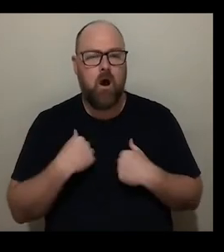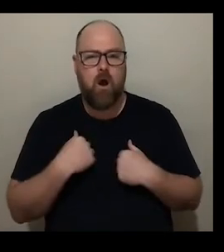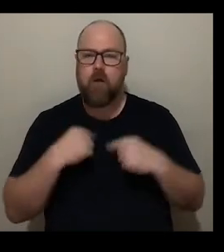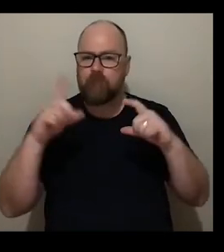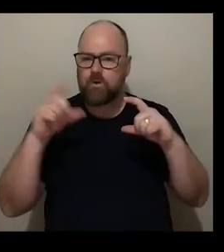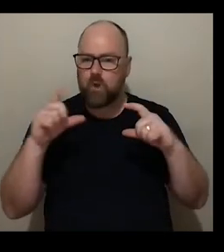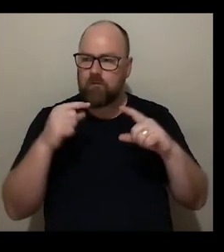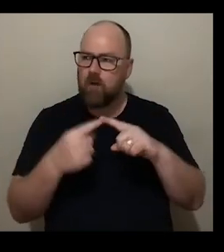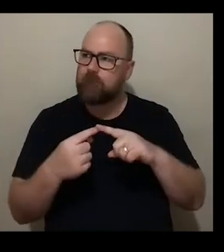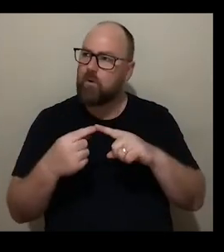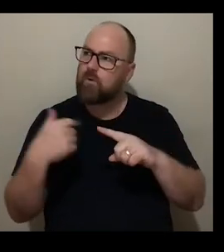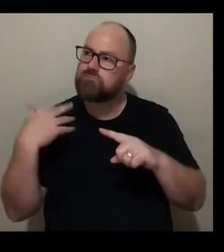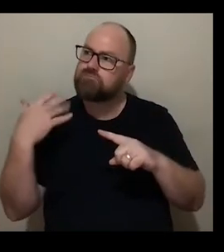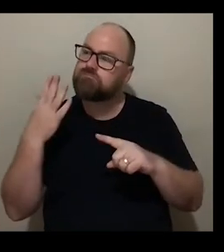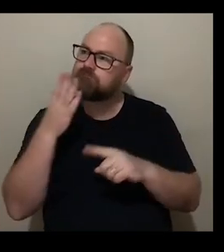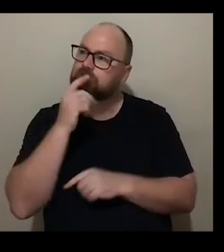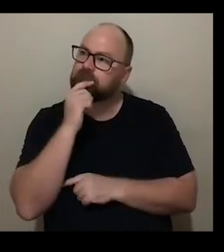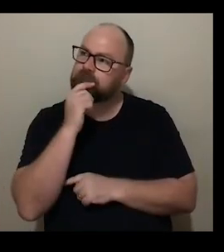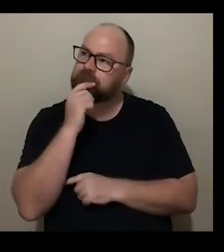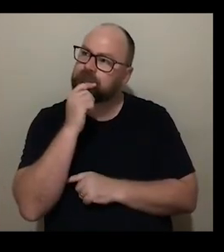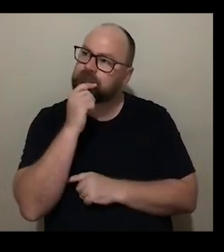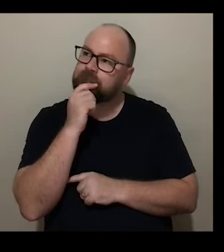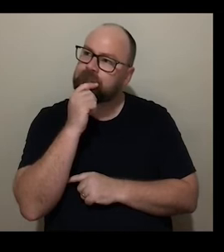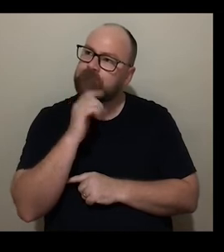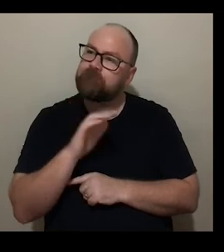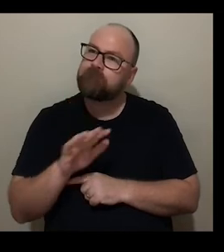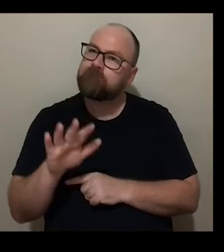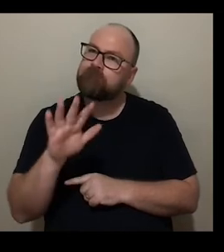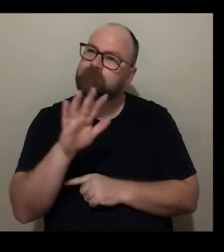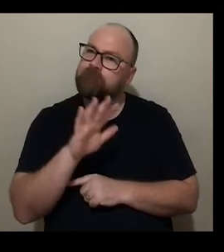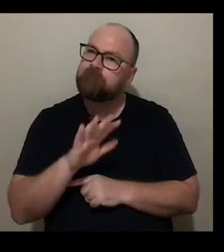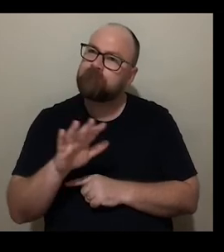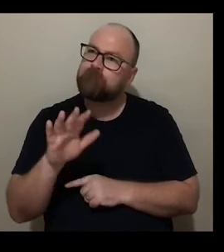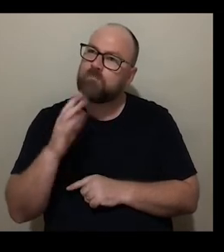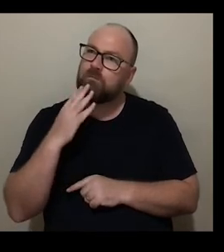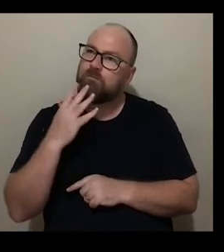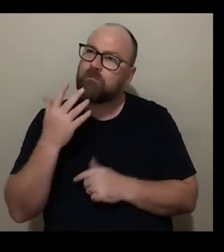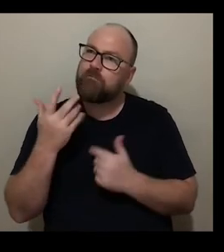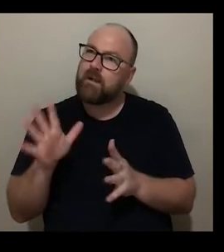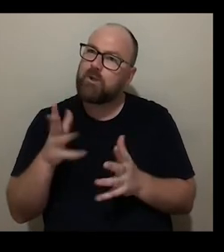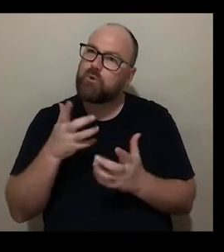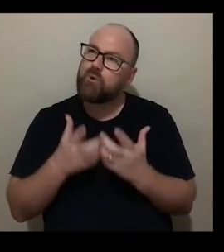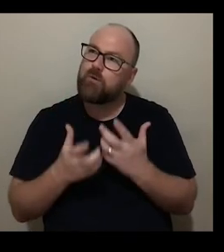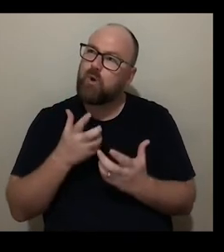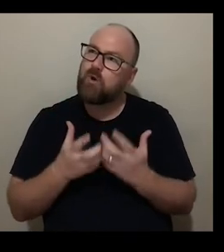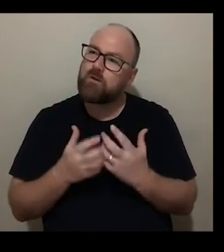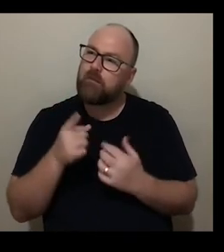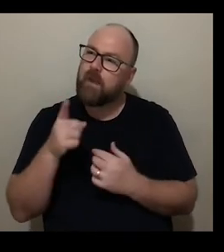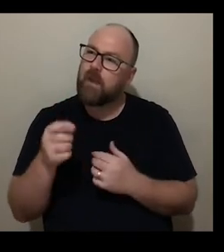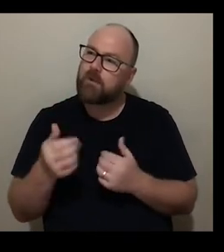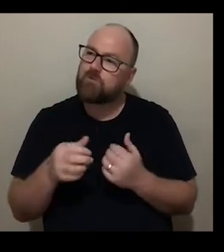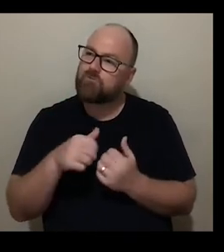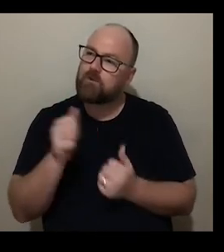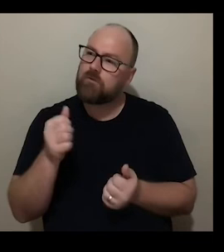photographer for gosh like sort of since leaving university graduated in